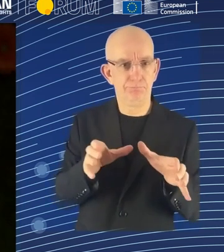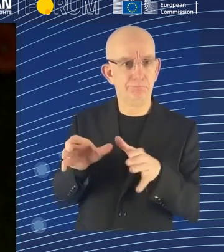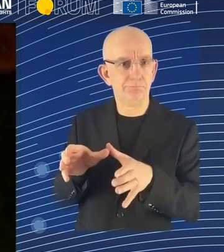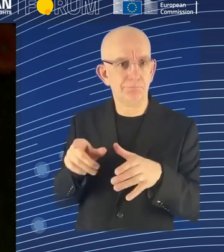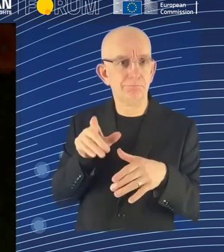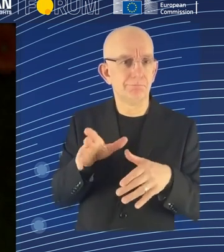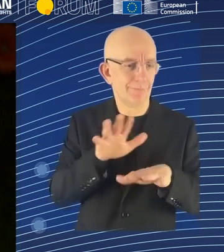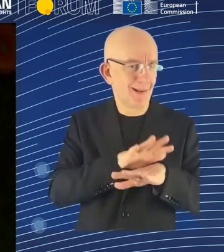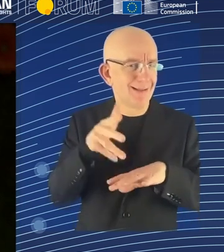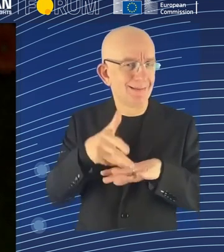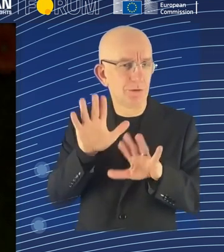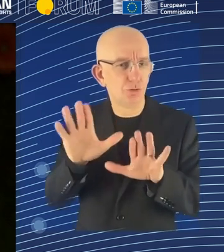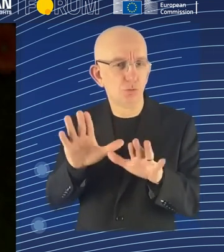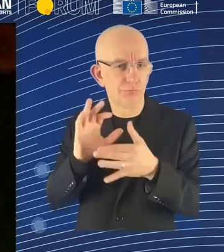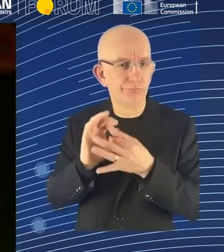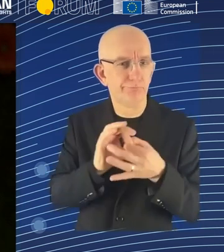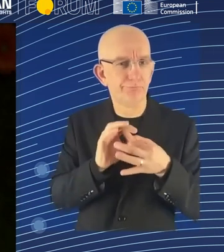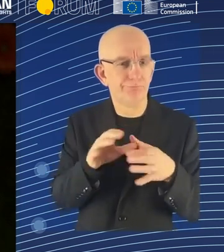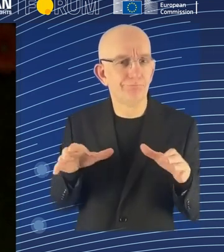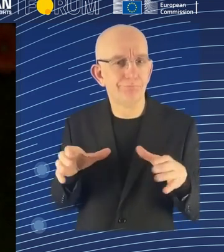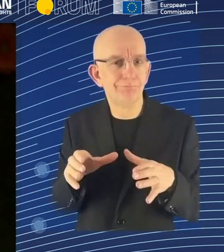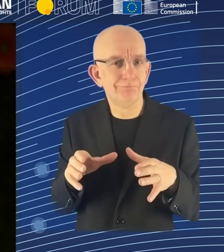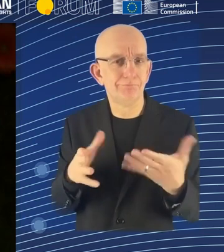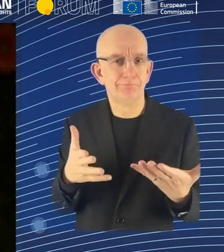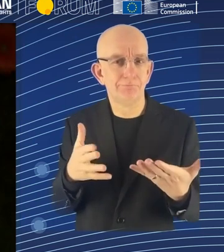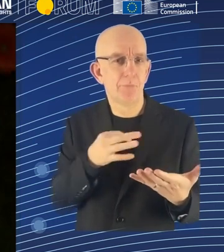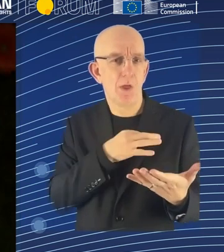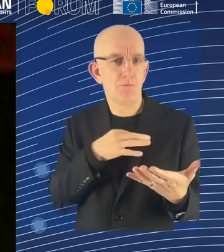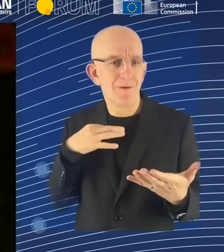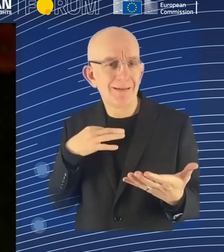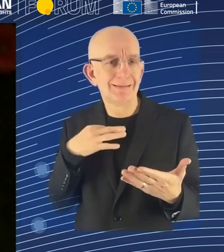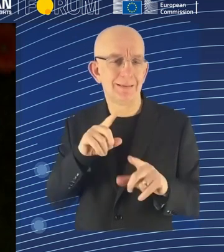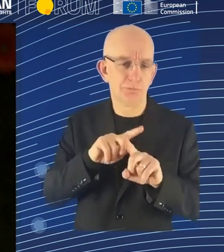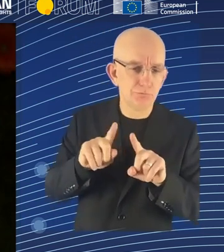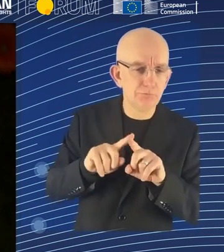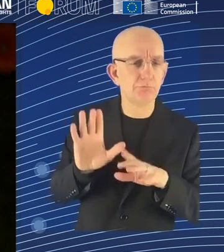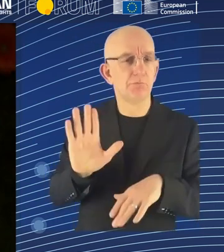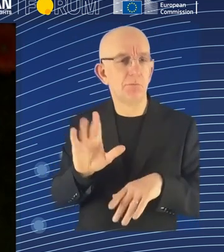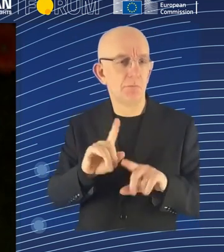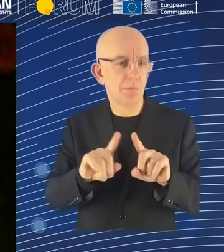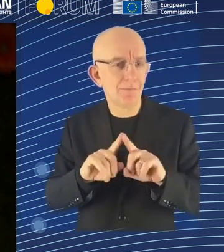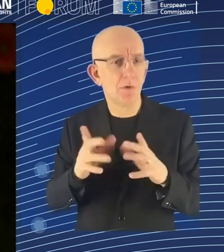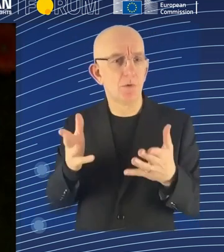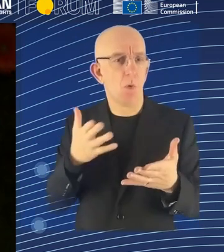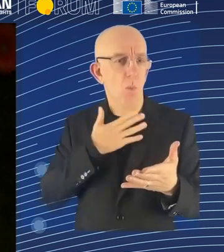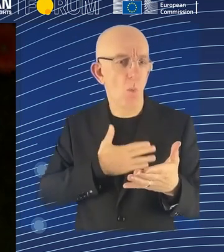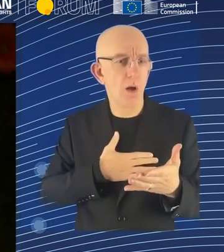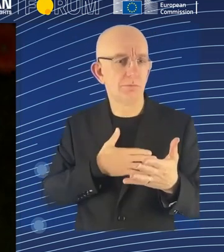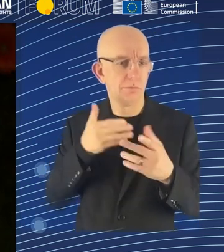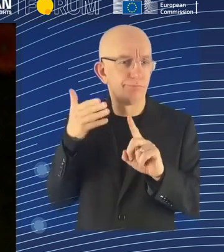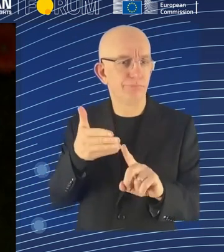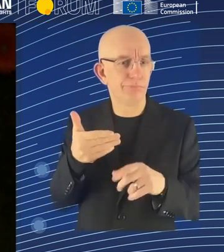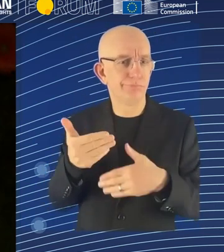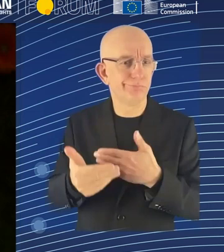privacy of the individual, privacy of the collective. When we talk about consent, consent of the individual, of the collective. When we talk about